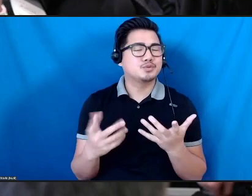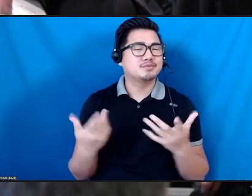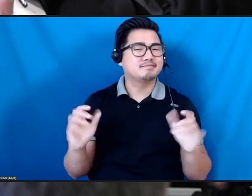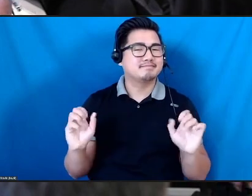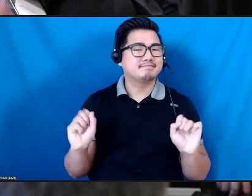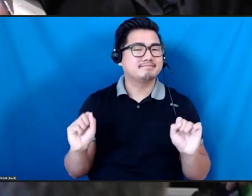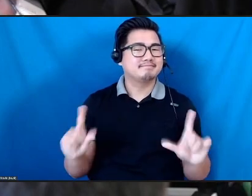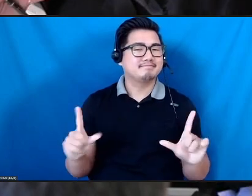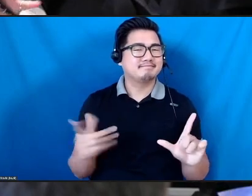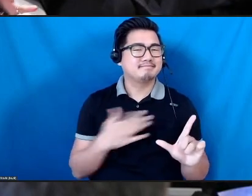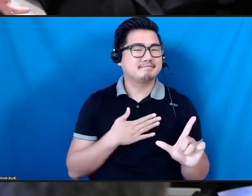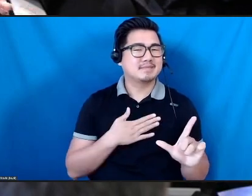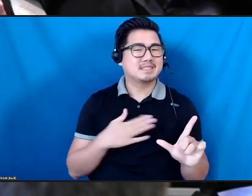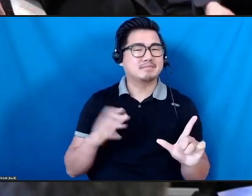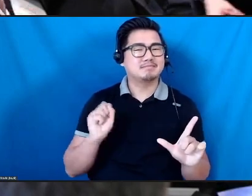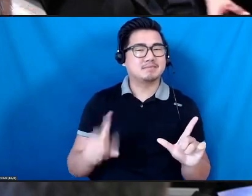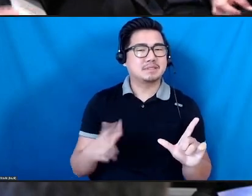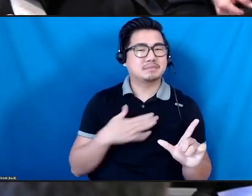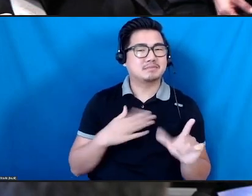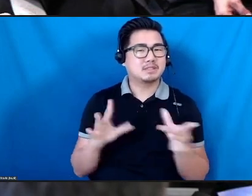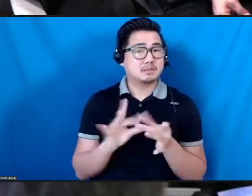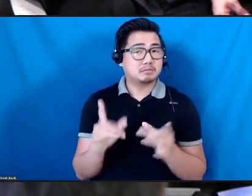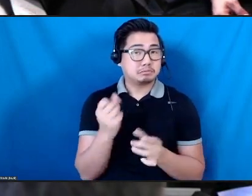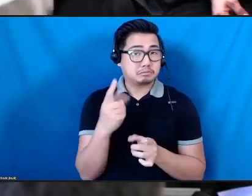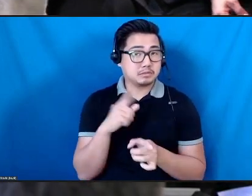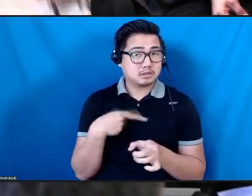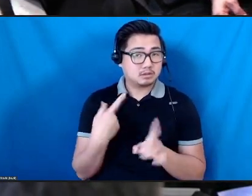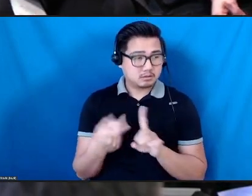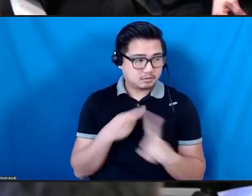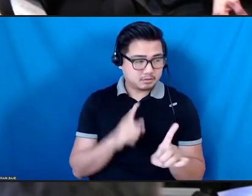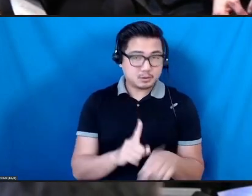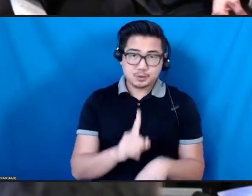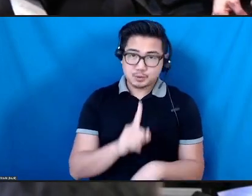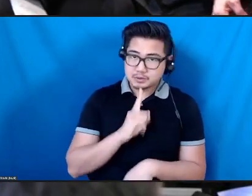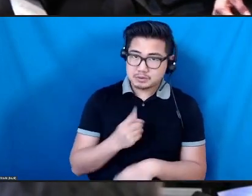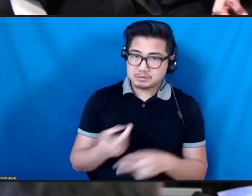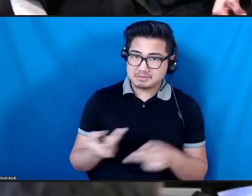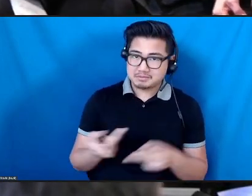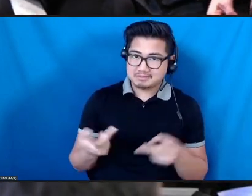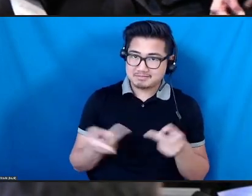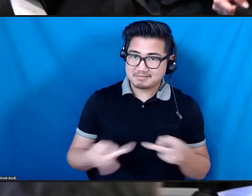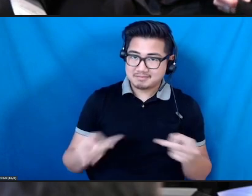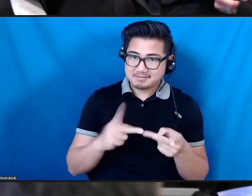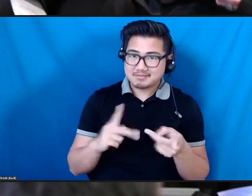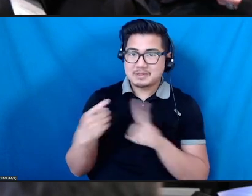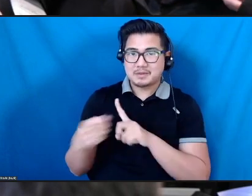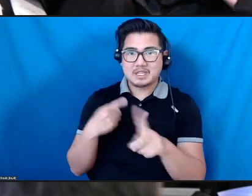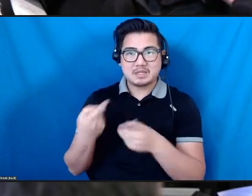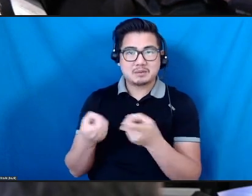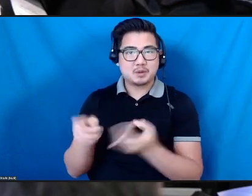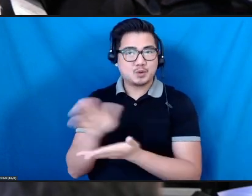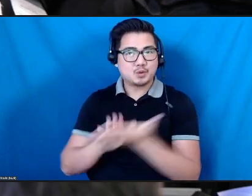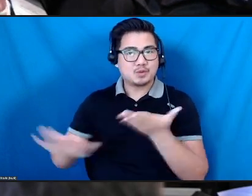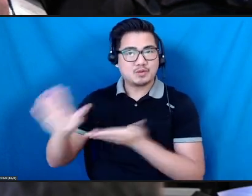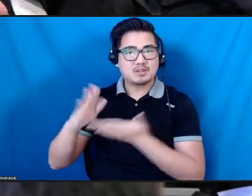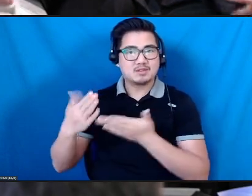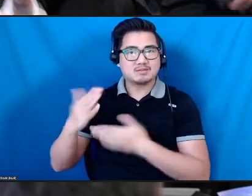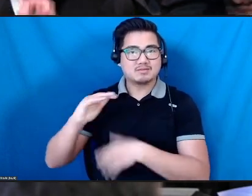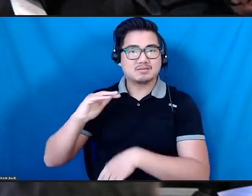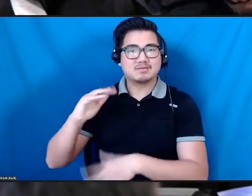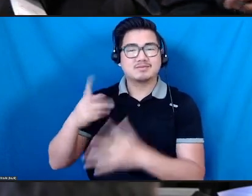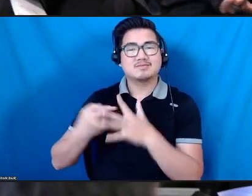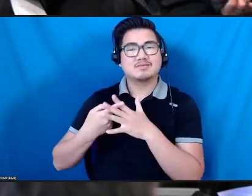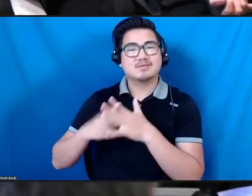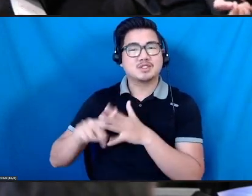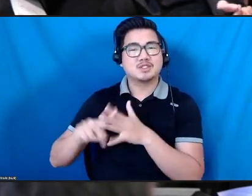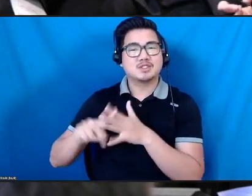coming from a very real place now of a startup within a university whose mission at the